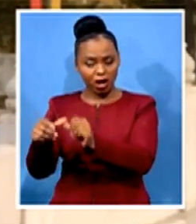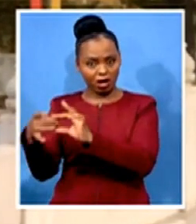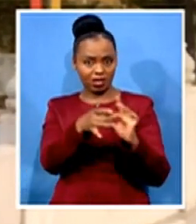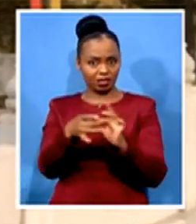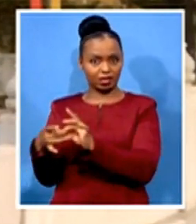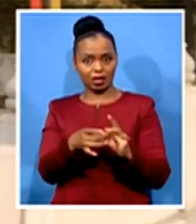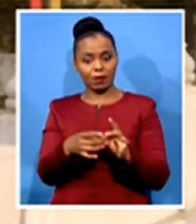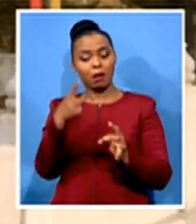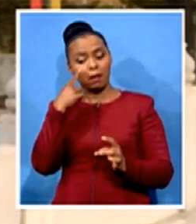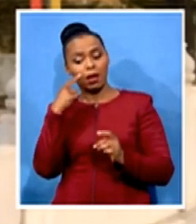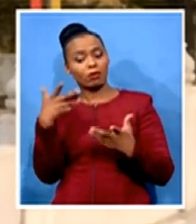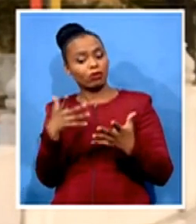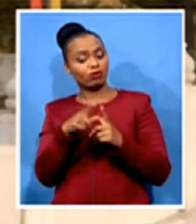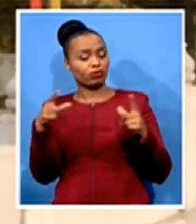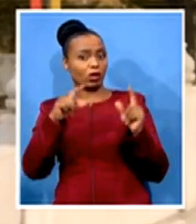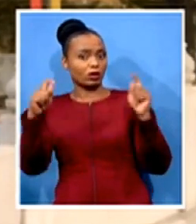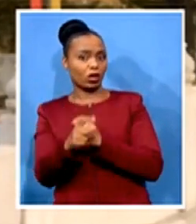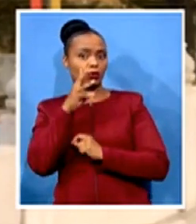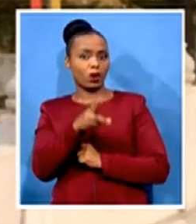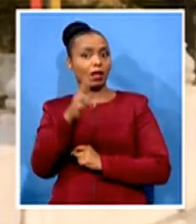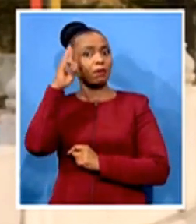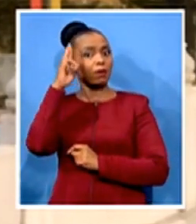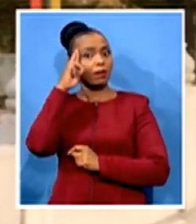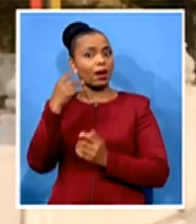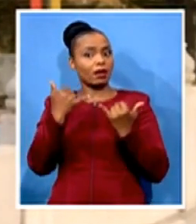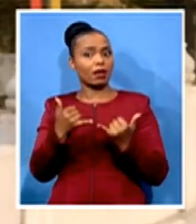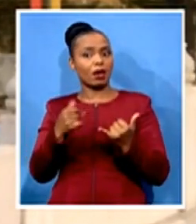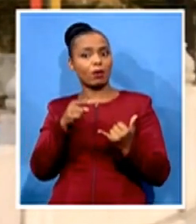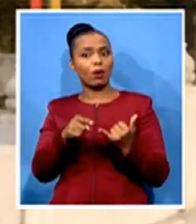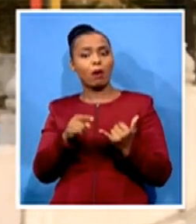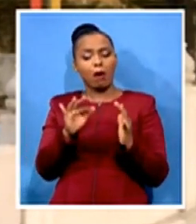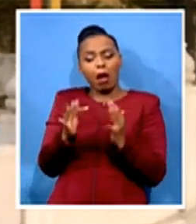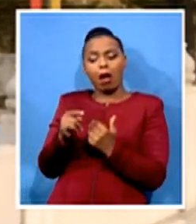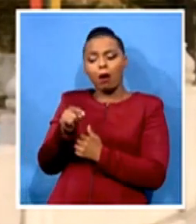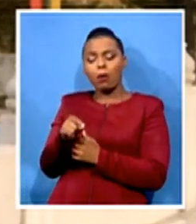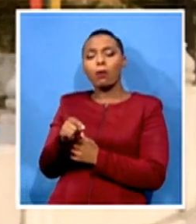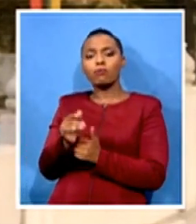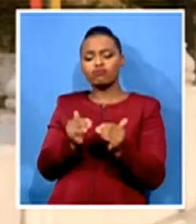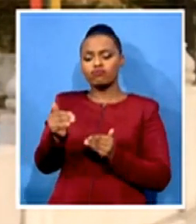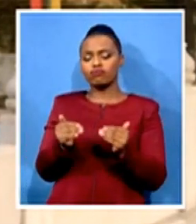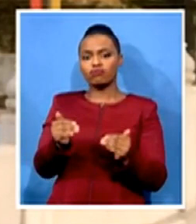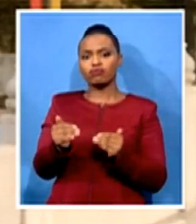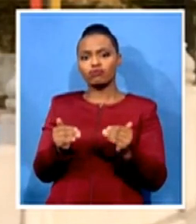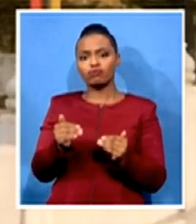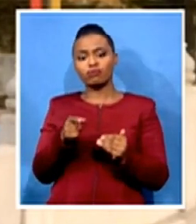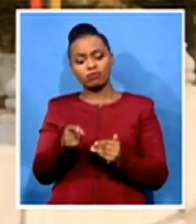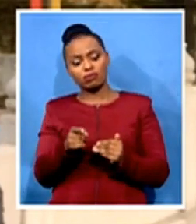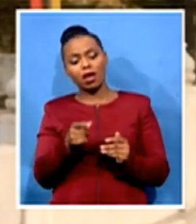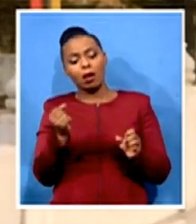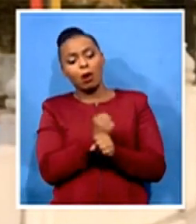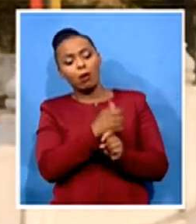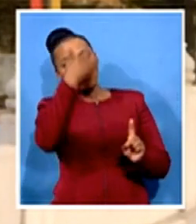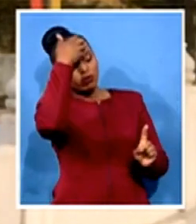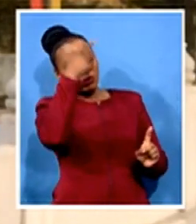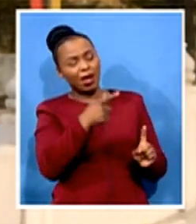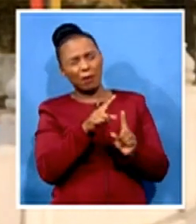show open admiration for him the way that Donald Trump has. But that's a real big question that's still out there. You a lot of people